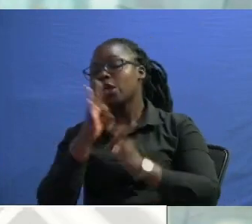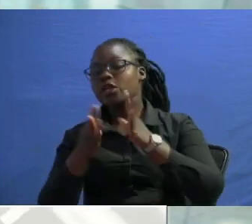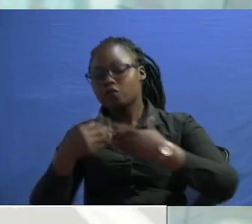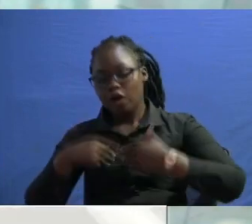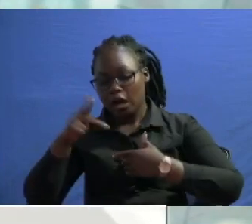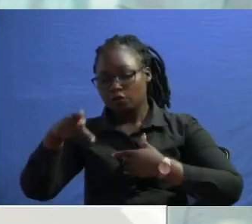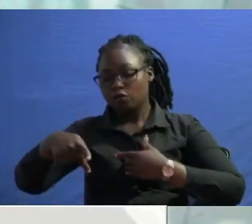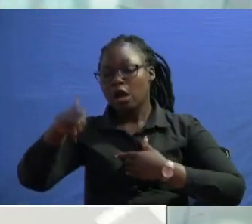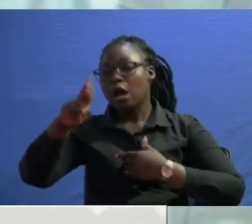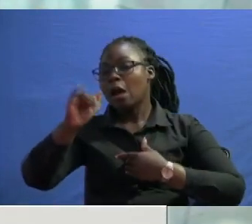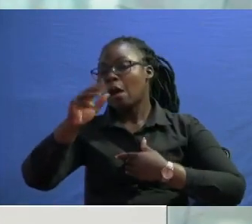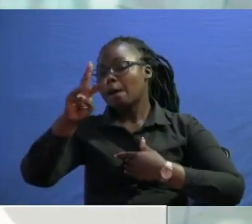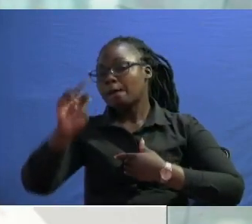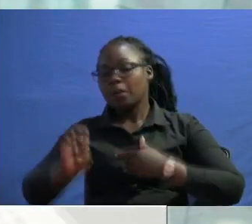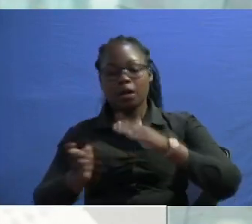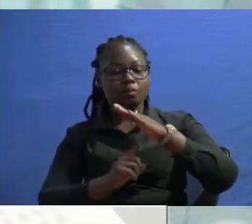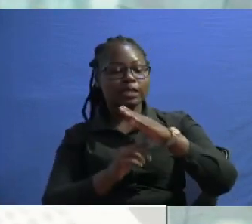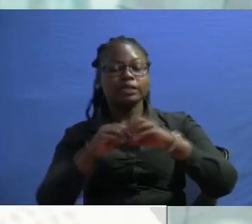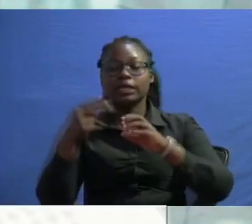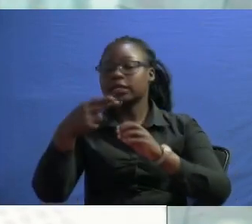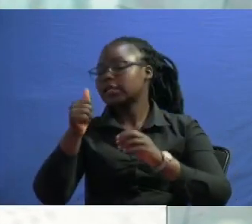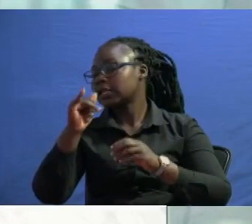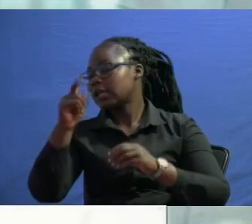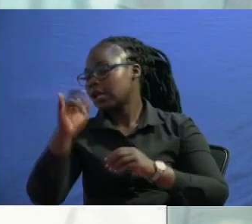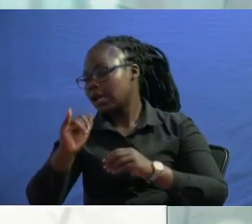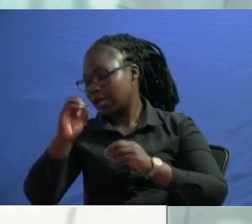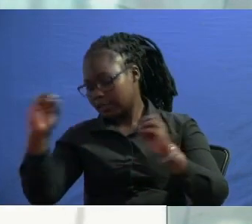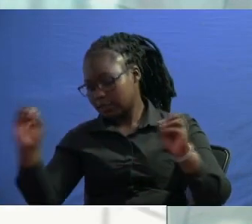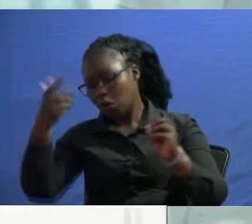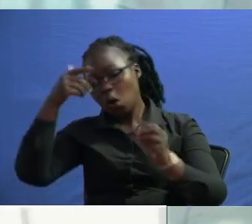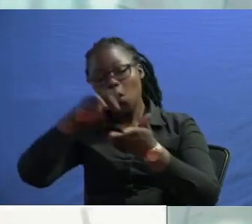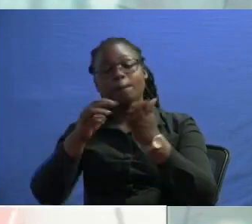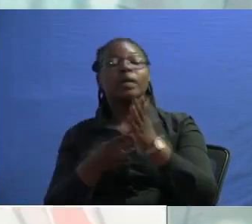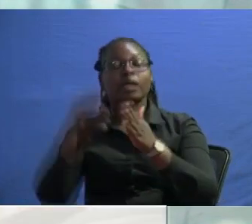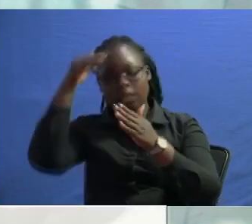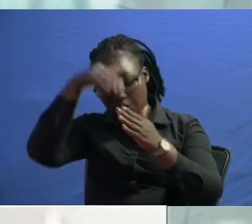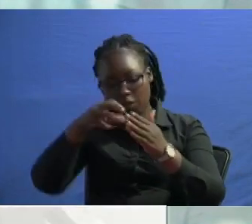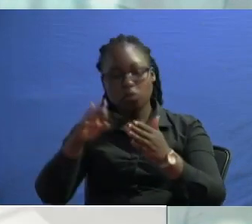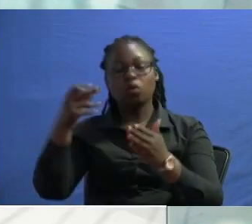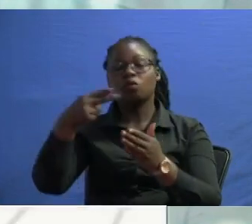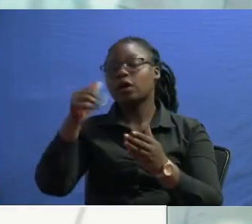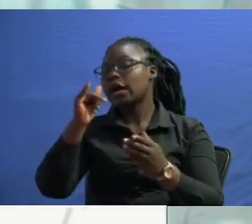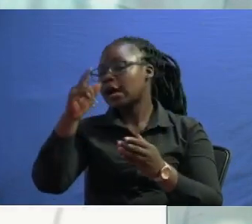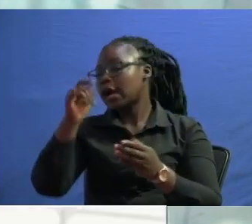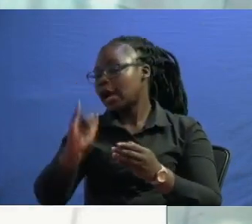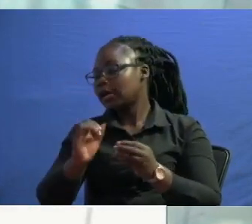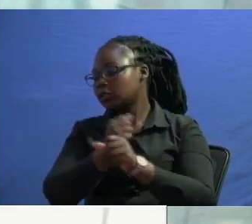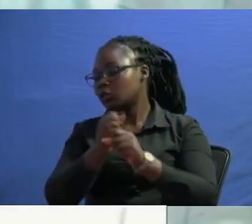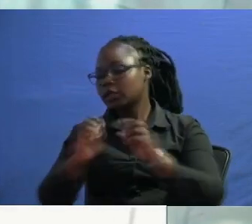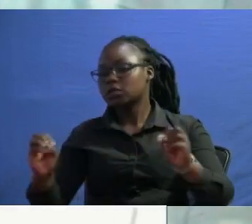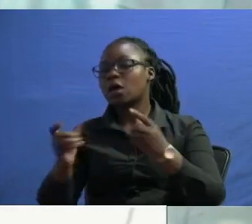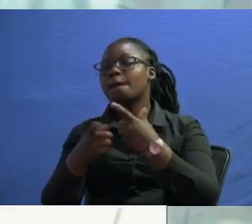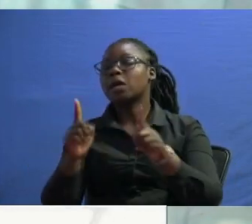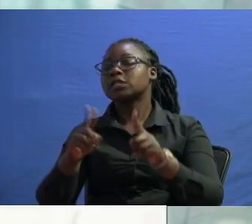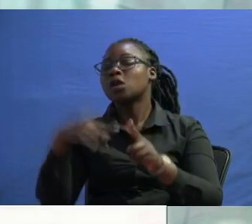minister in haiti doesn't mean that judiciary is not working in haiti doesn't mean that parliament of haiti is not working it is only the prime minister